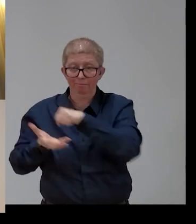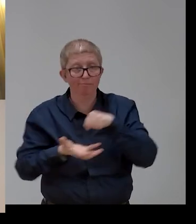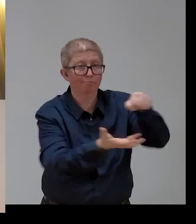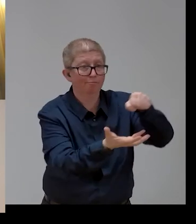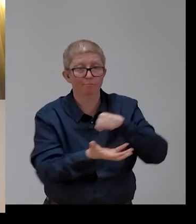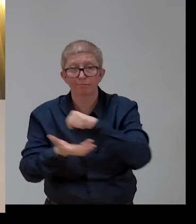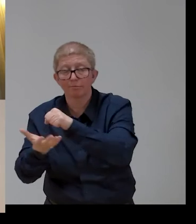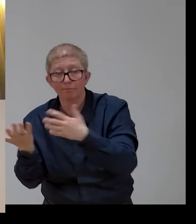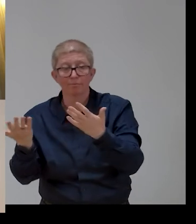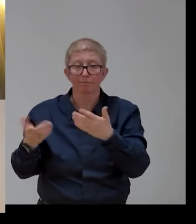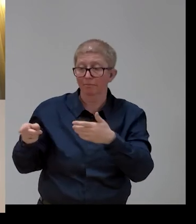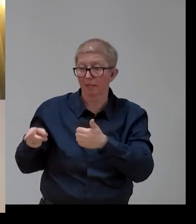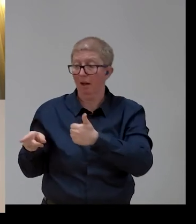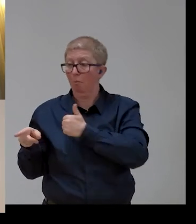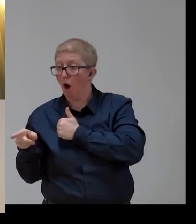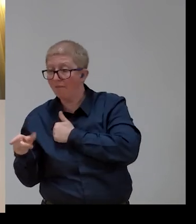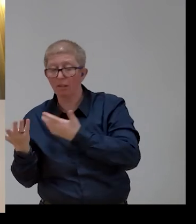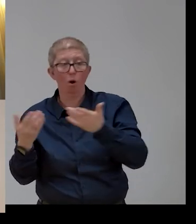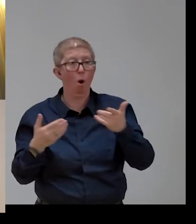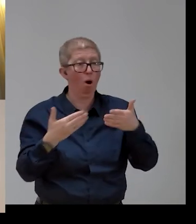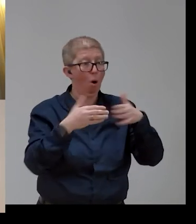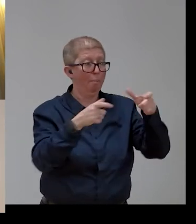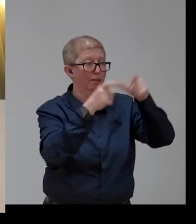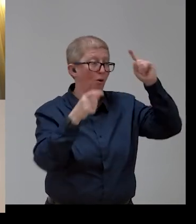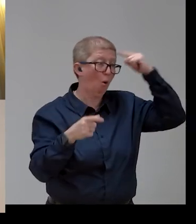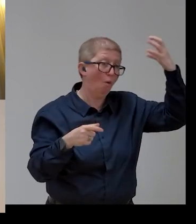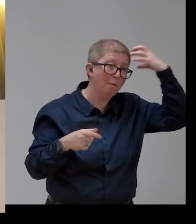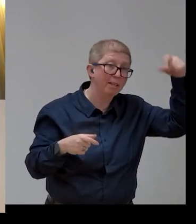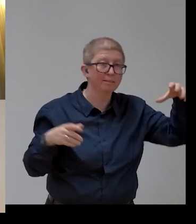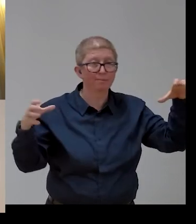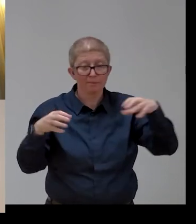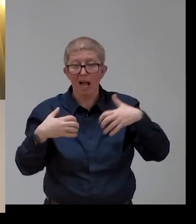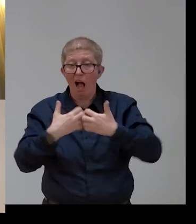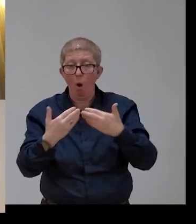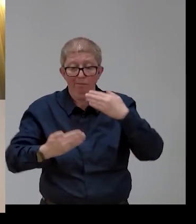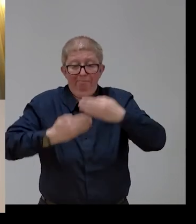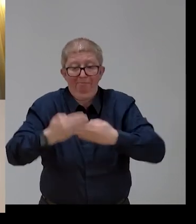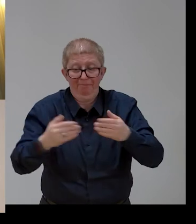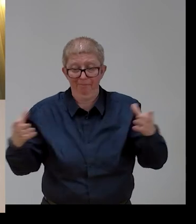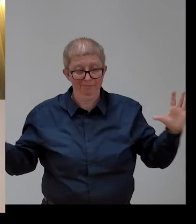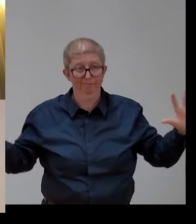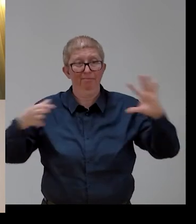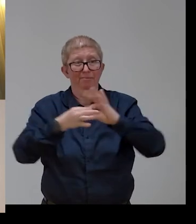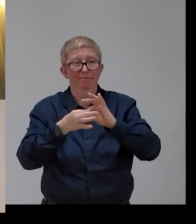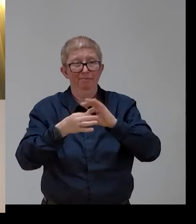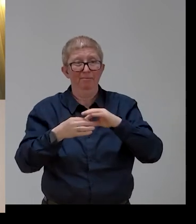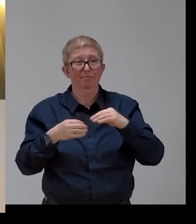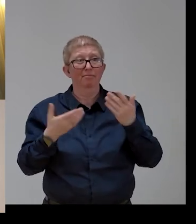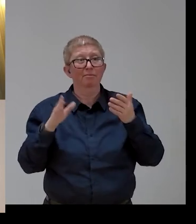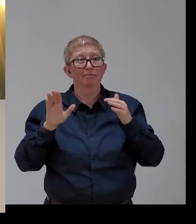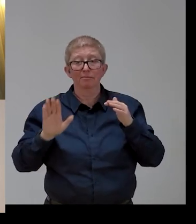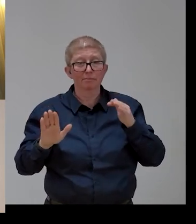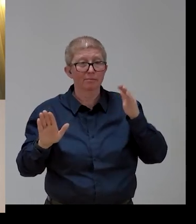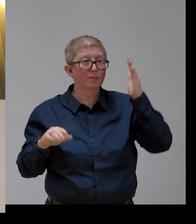And we know that there is a need to enhance the knowledge, the capacity, the ability